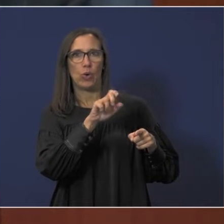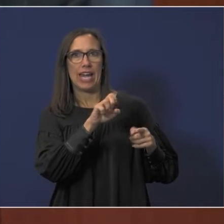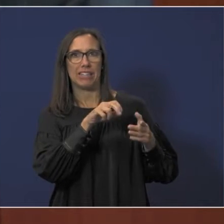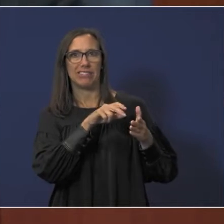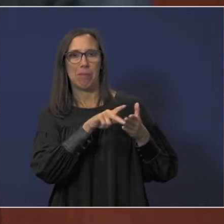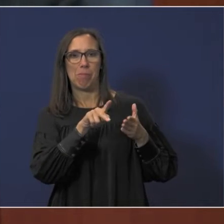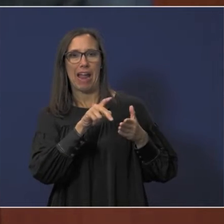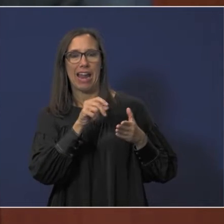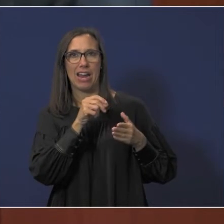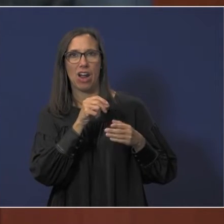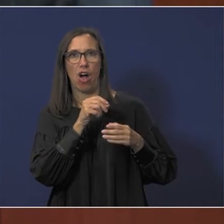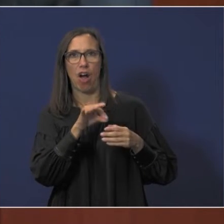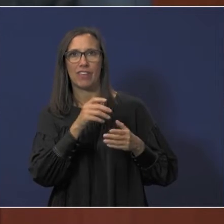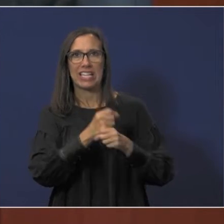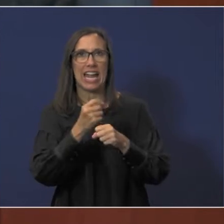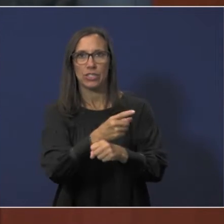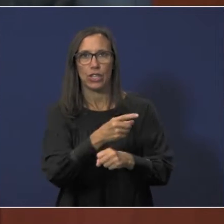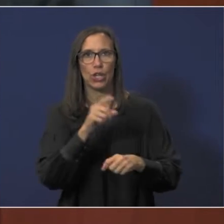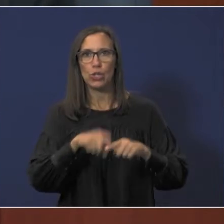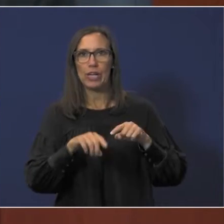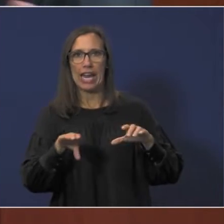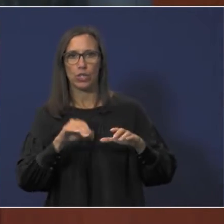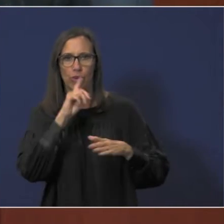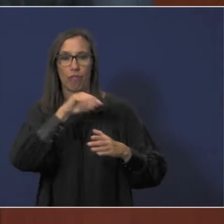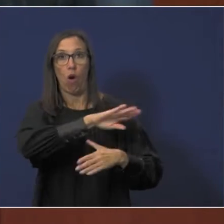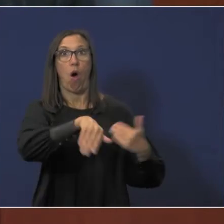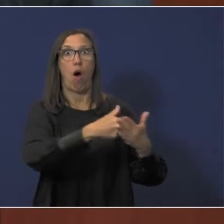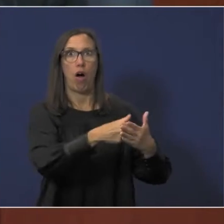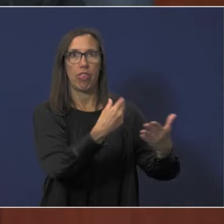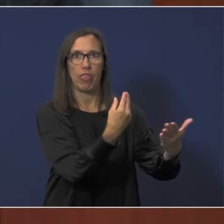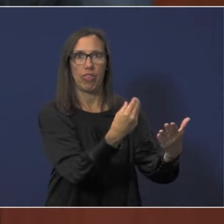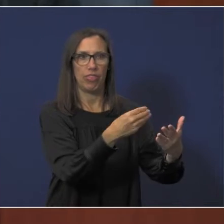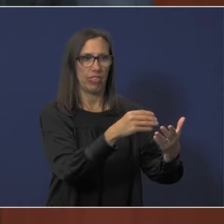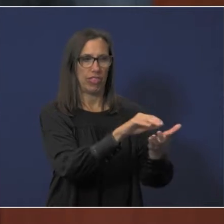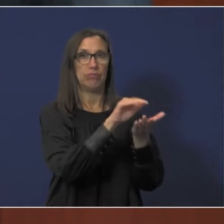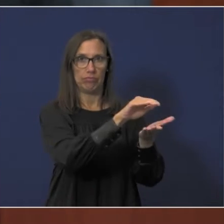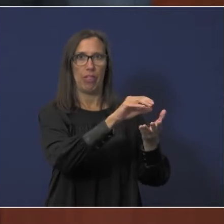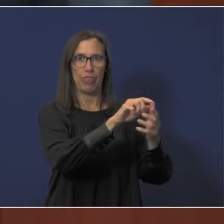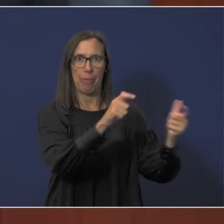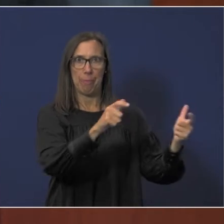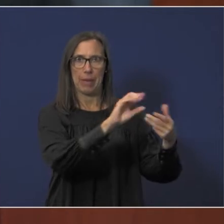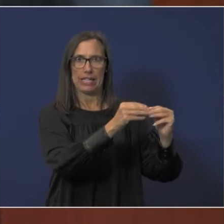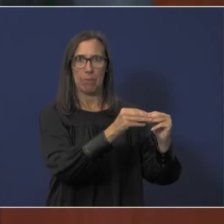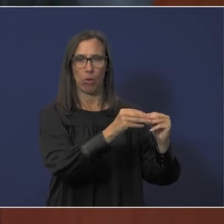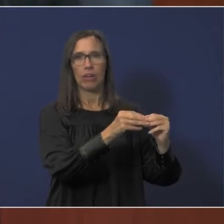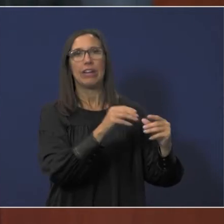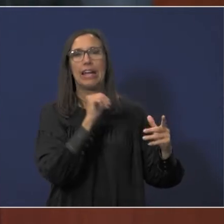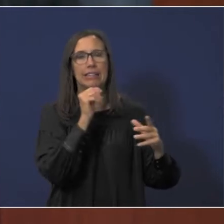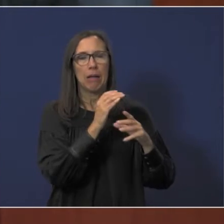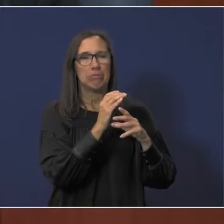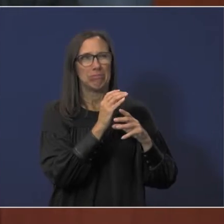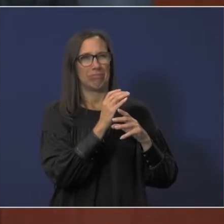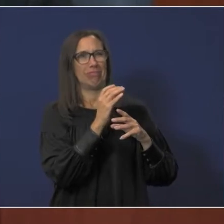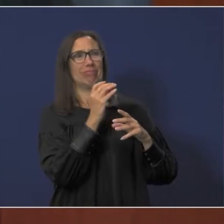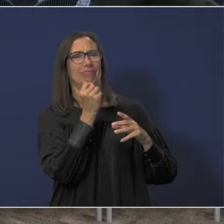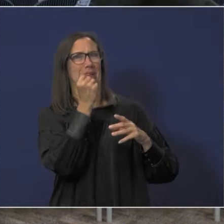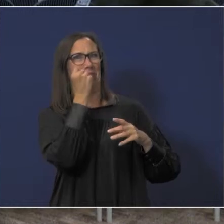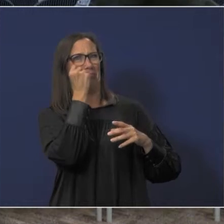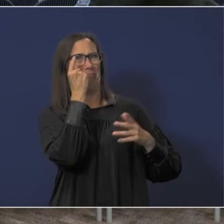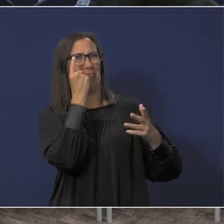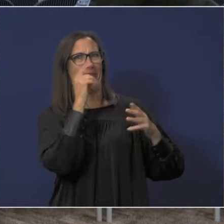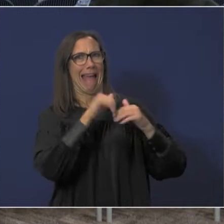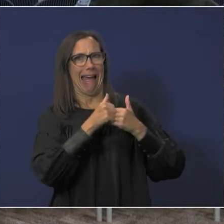debt service payments. You can't do it for that whole amount. So it's almost it doesn't make sense really how it's calculated.